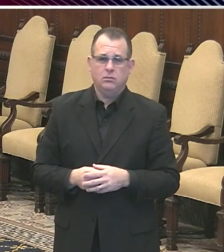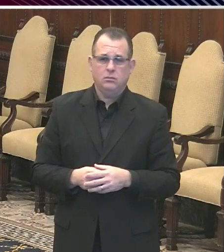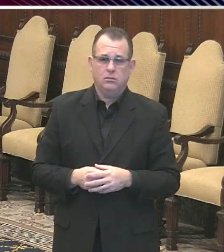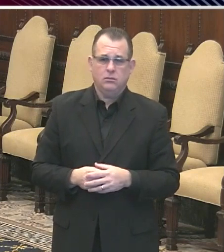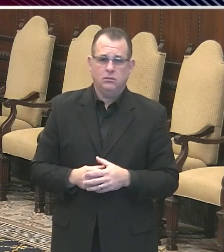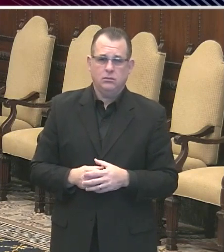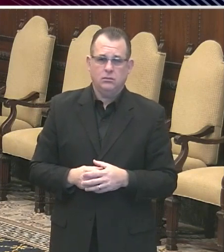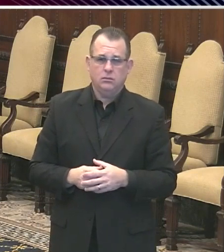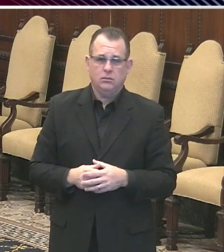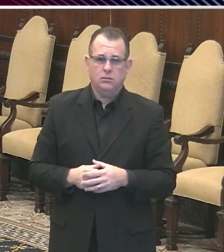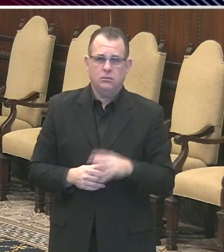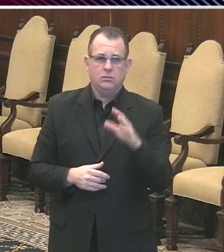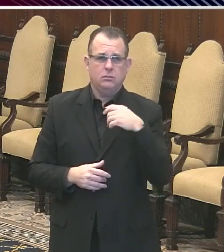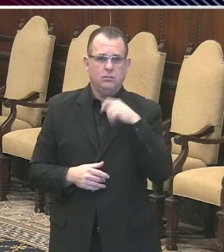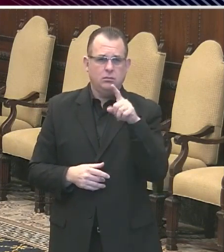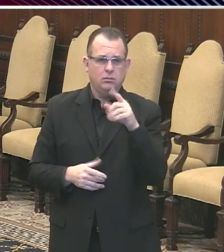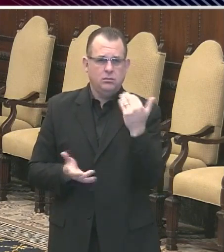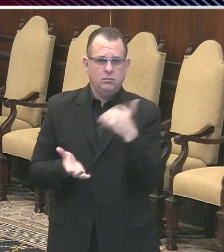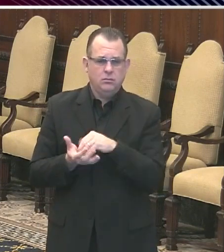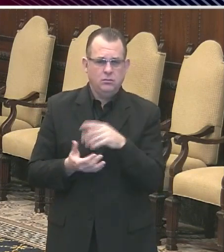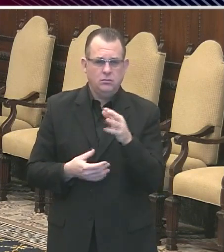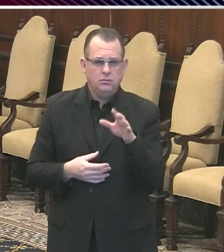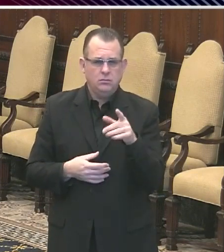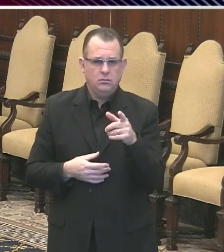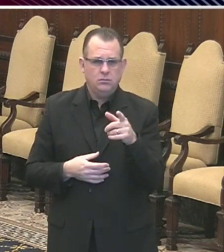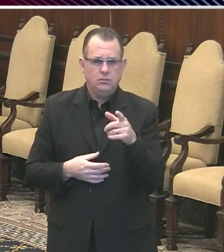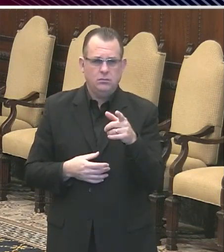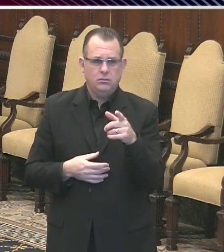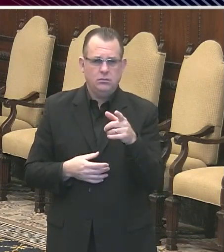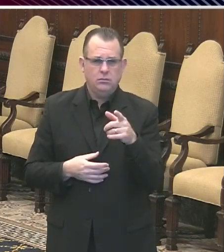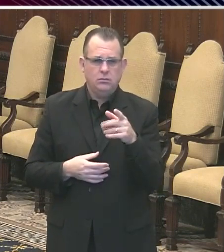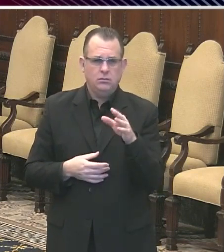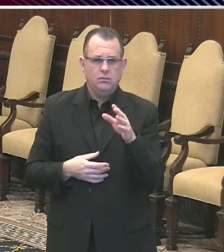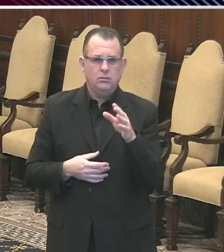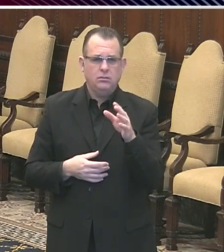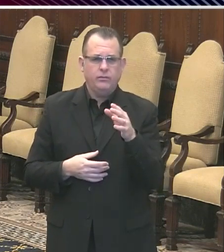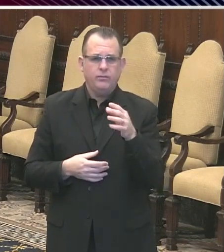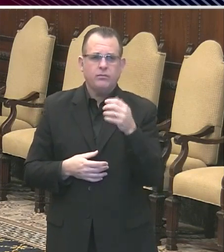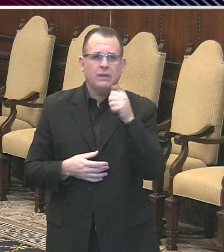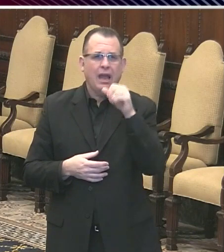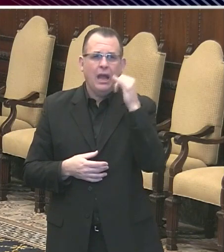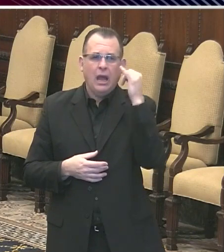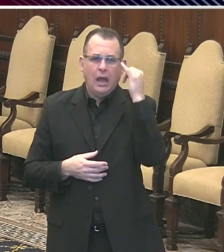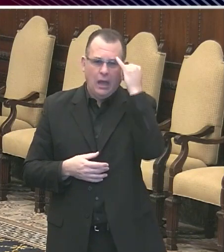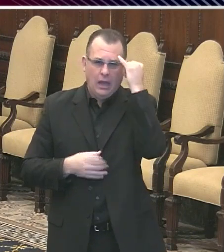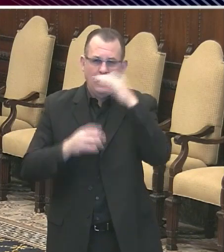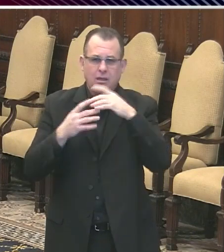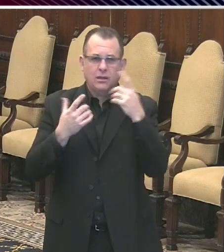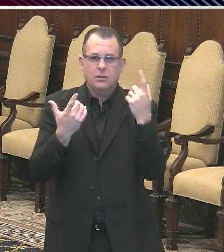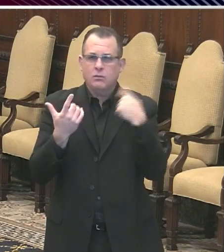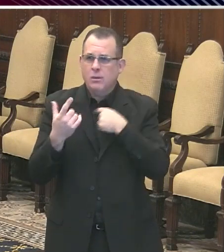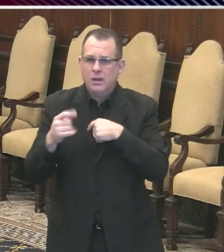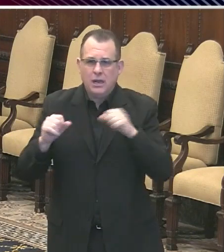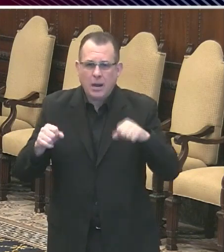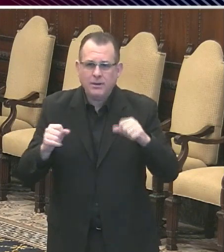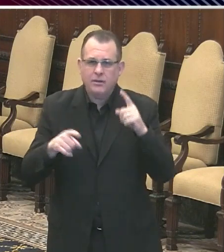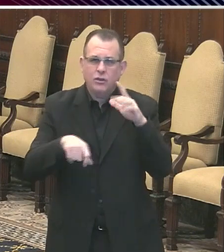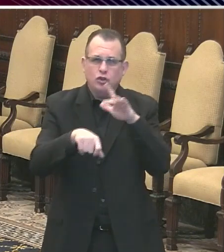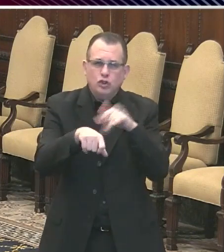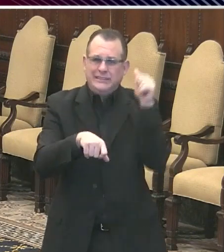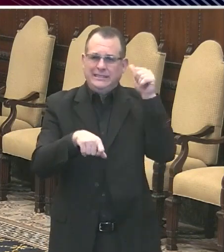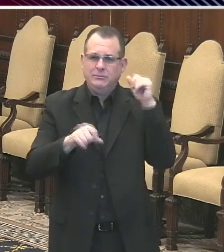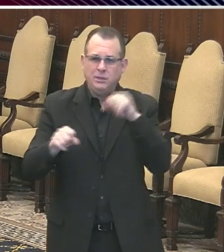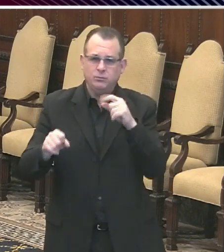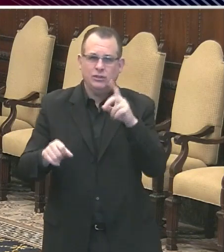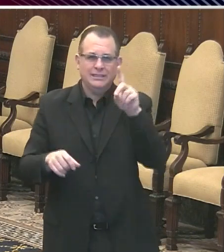Dr. Farley, what would you tell the people of Philadelphia? Any idea when we may get there at the earliest that you think that we could get to